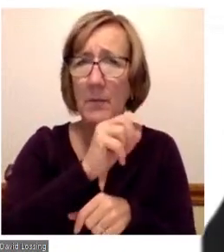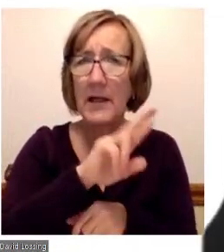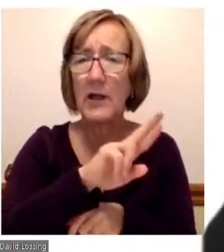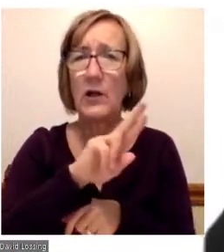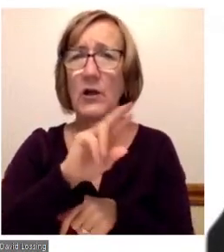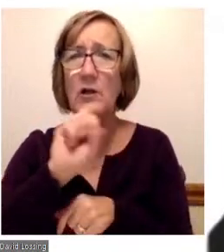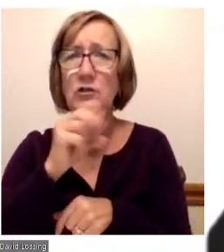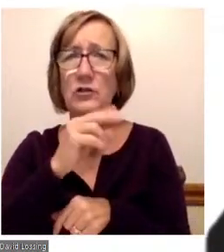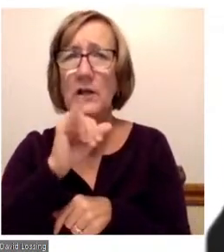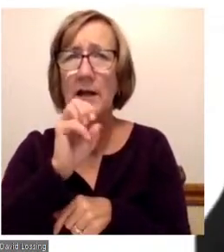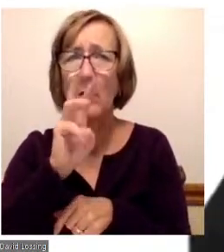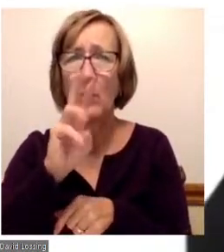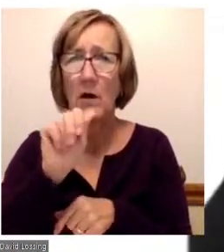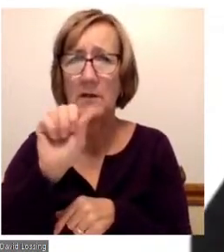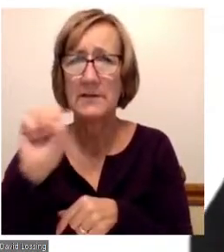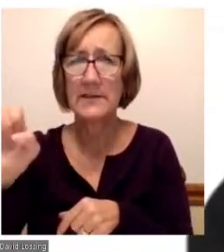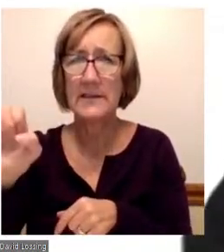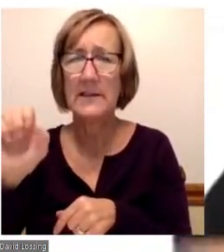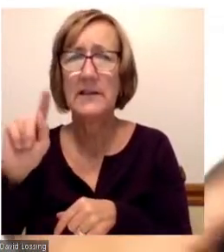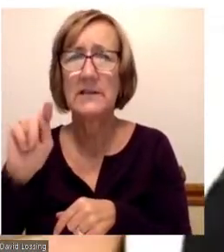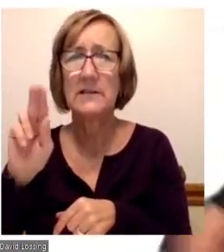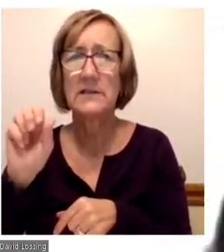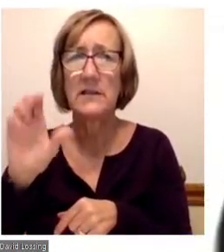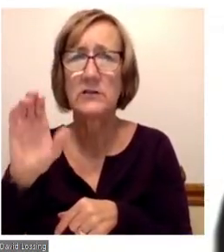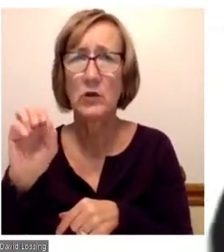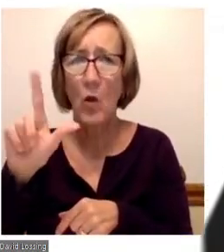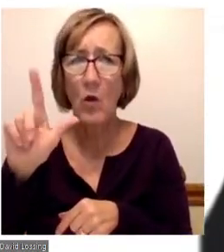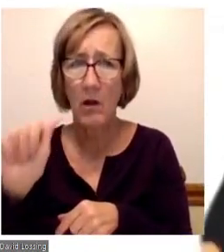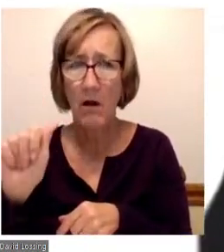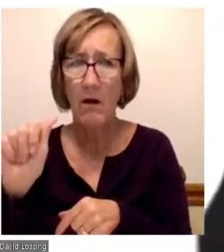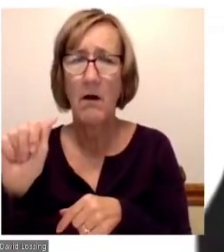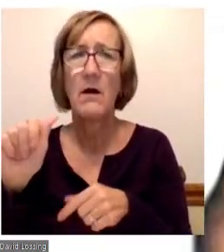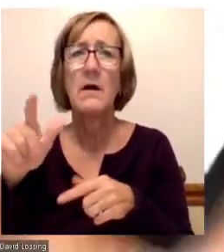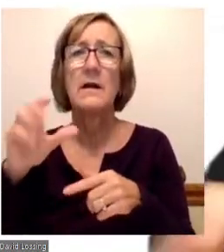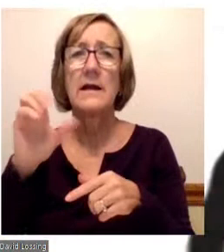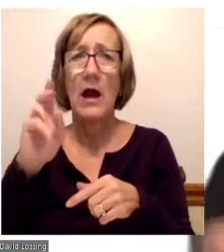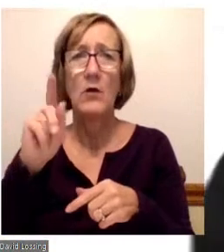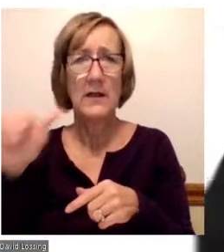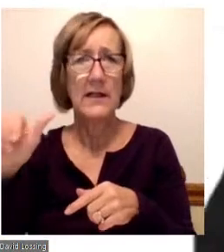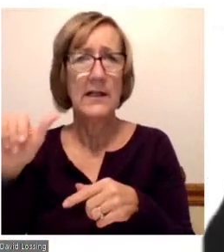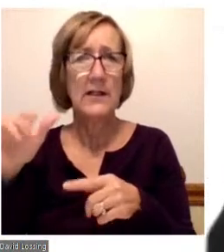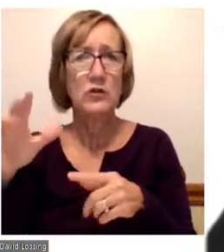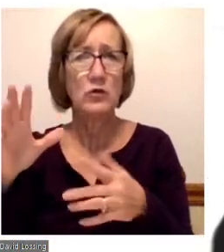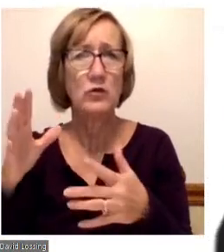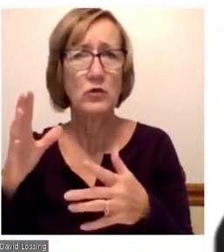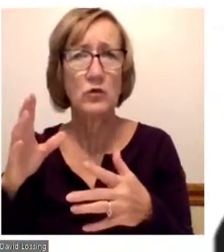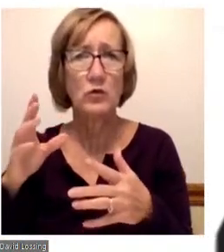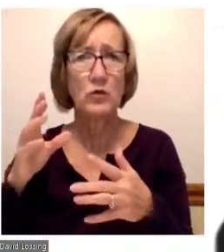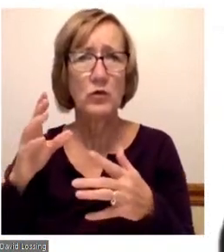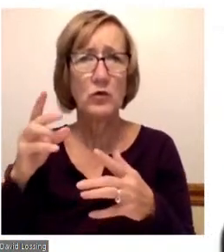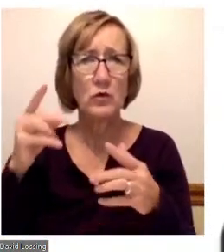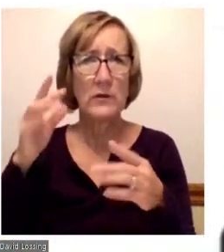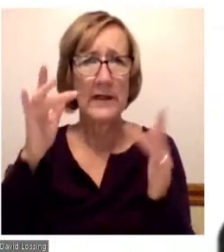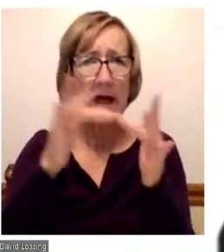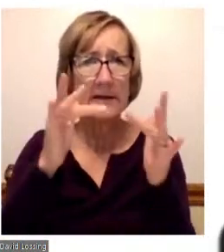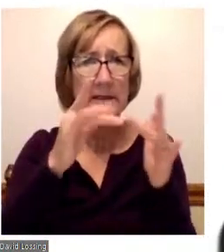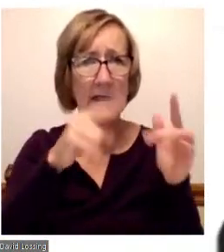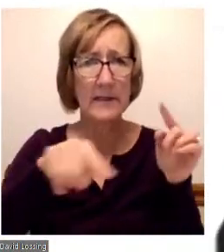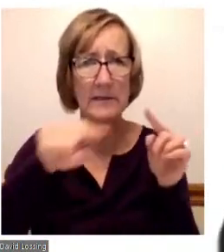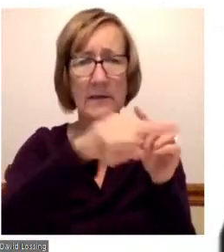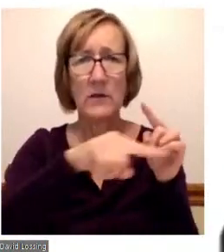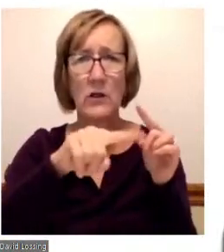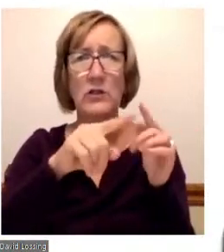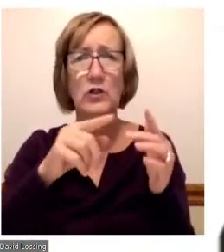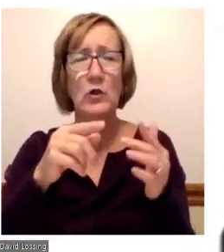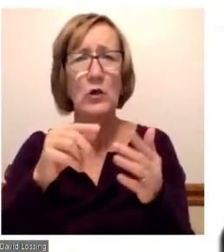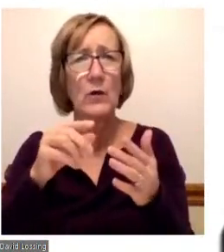It's a way of connecting Mott to a much broader region so that we'll have a really good firsthand knowledge about what their needs